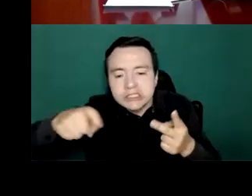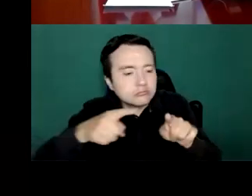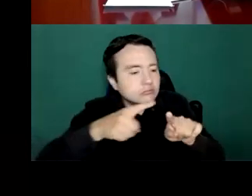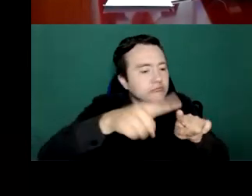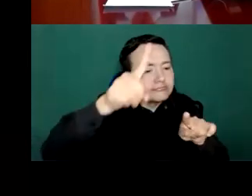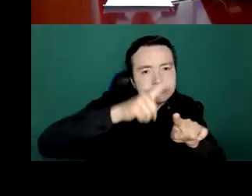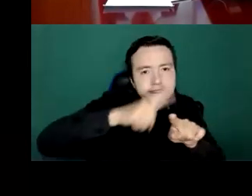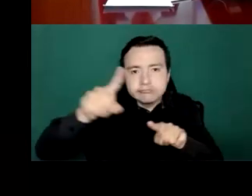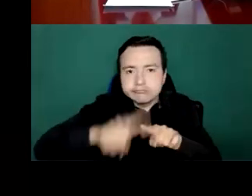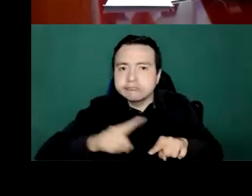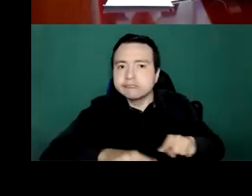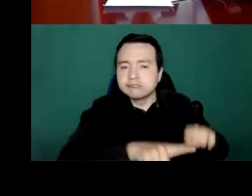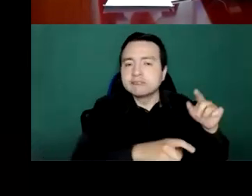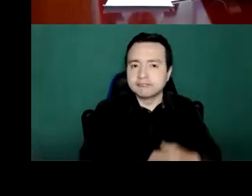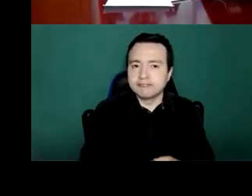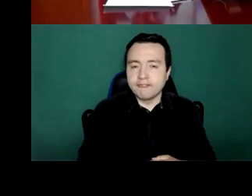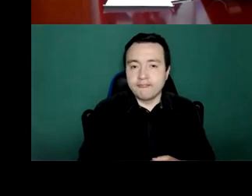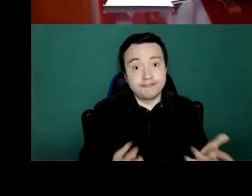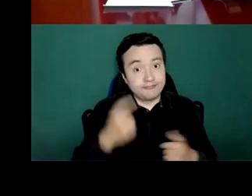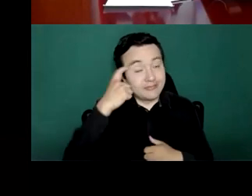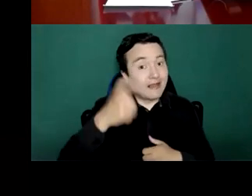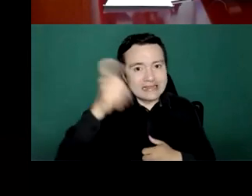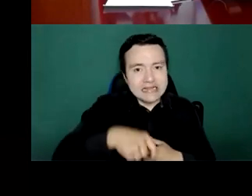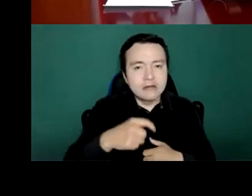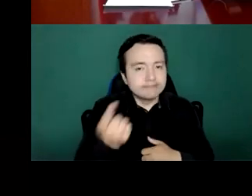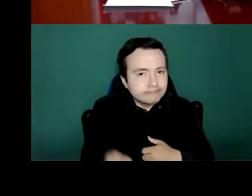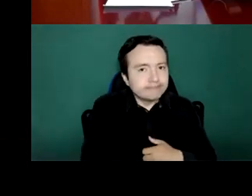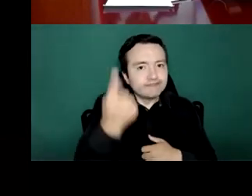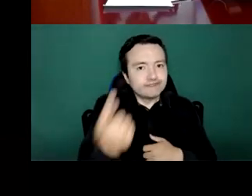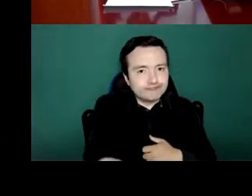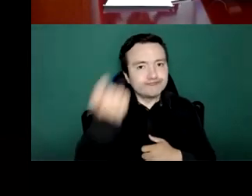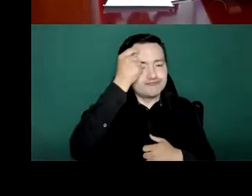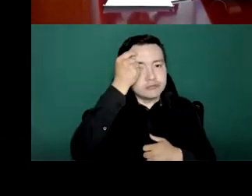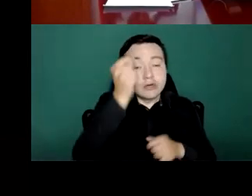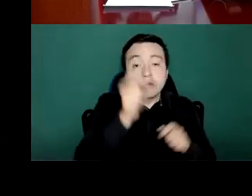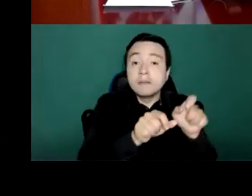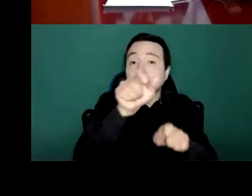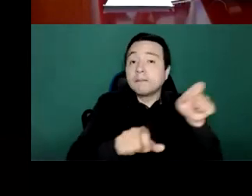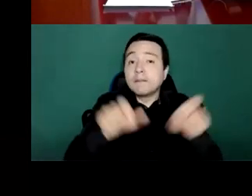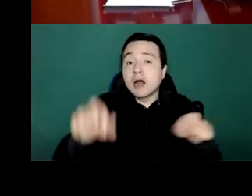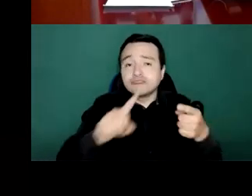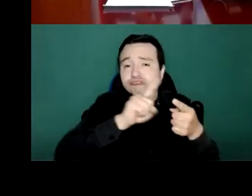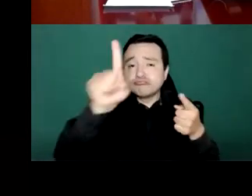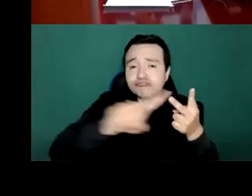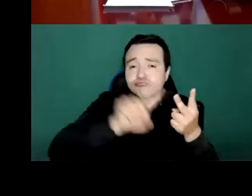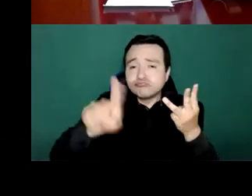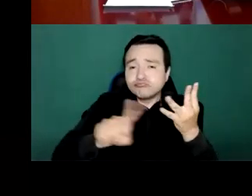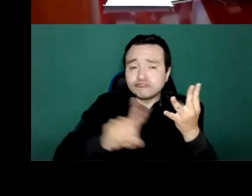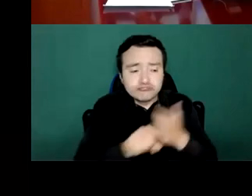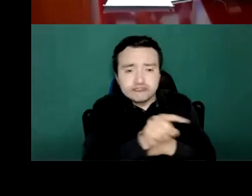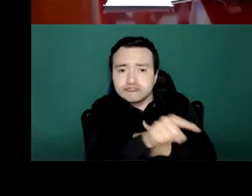the interventions that a child who has been cut off from school for all the reasons given. The single mother